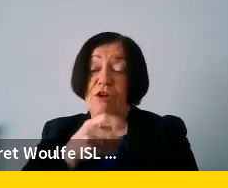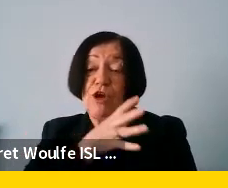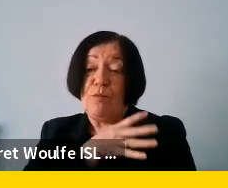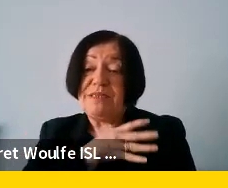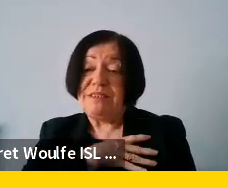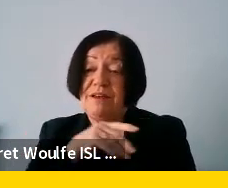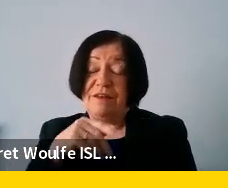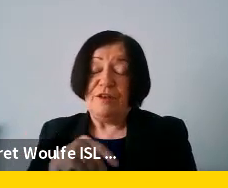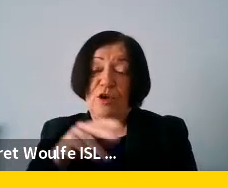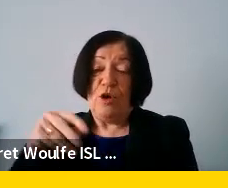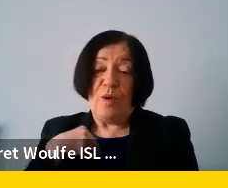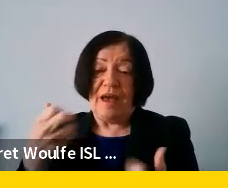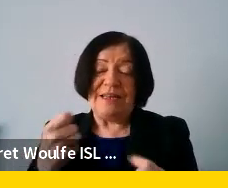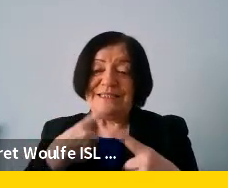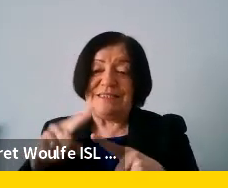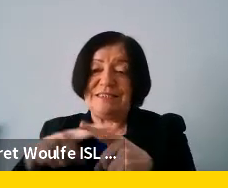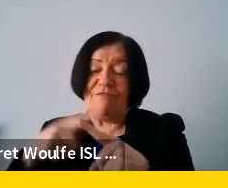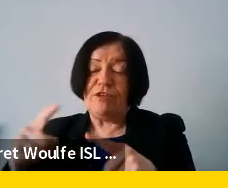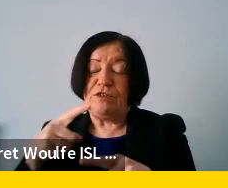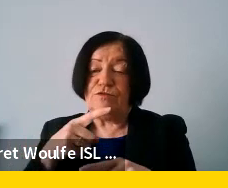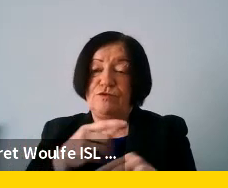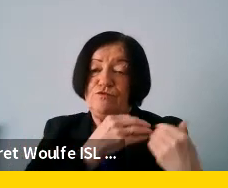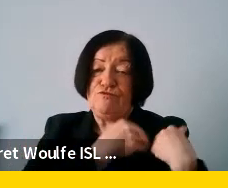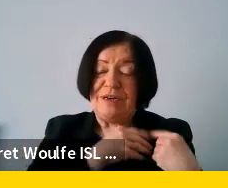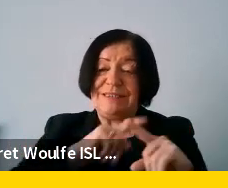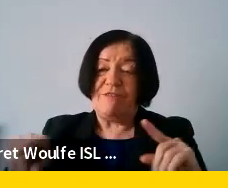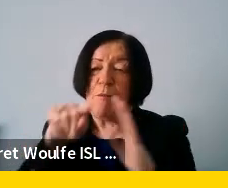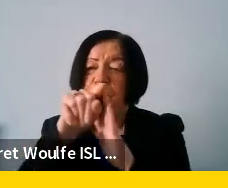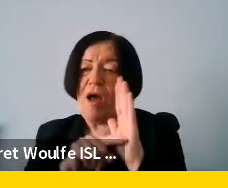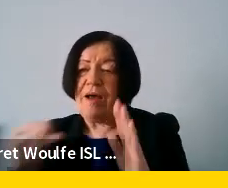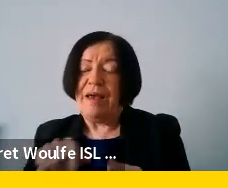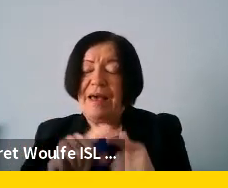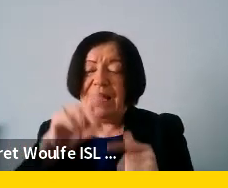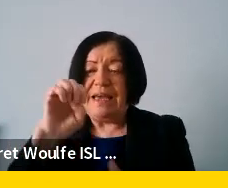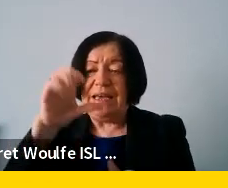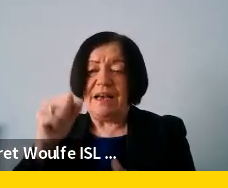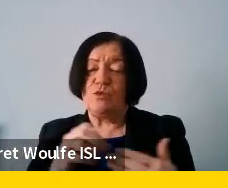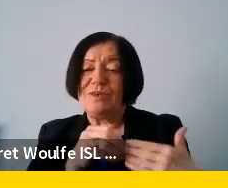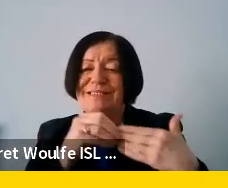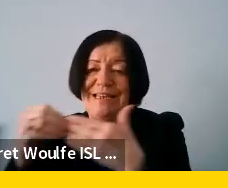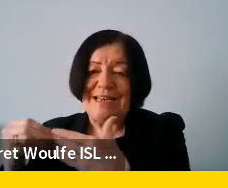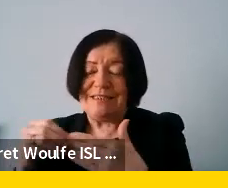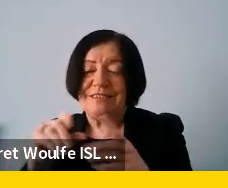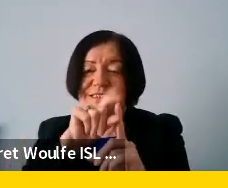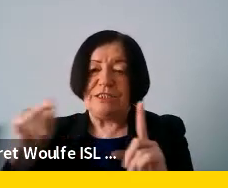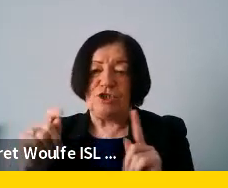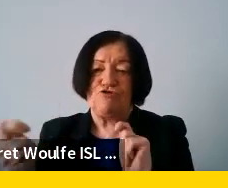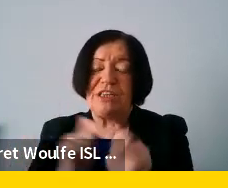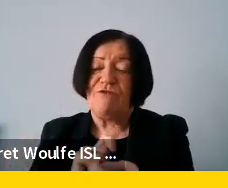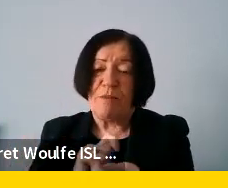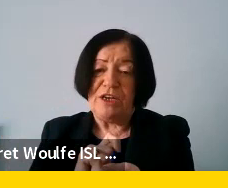we had different tasks and different policy areas and ecas was leading the digital transformation cluster